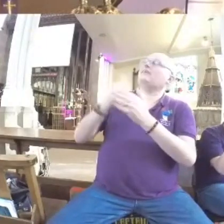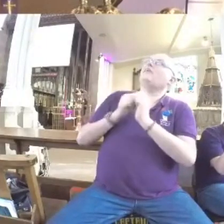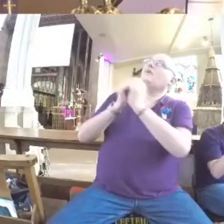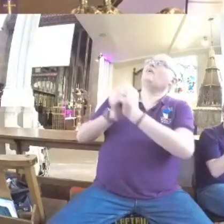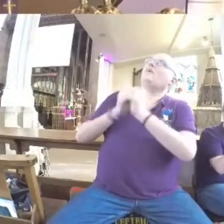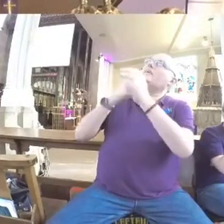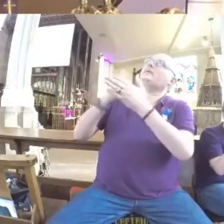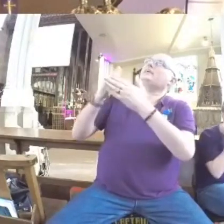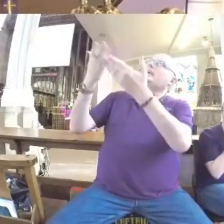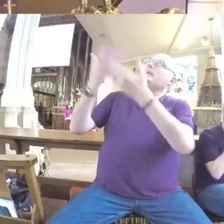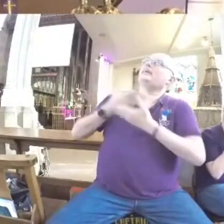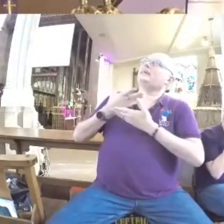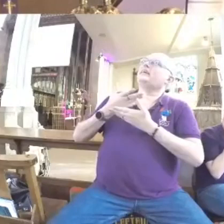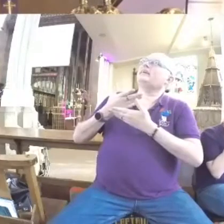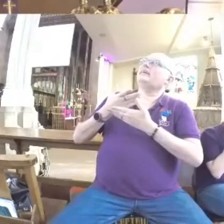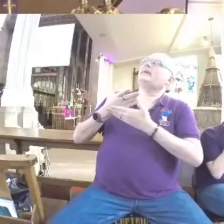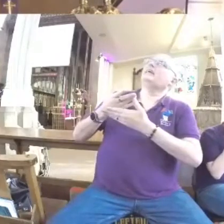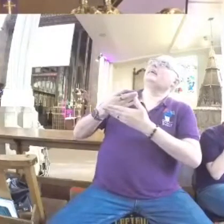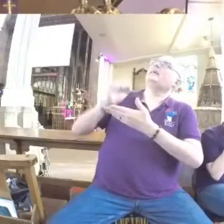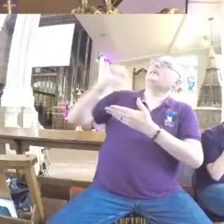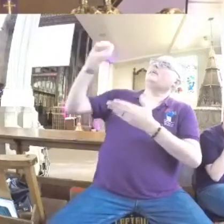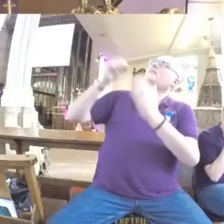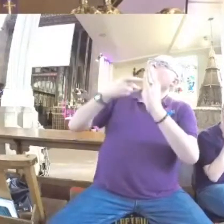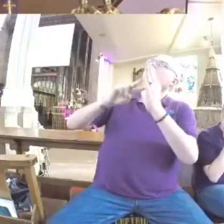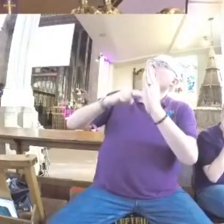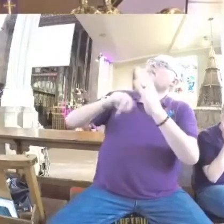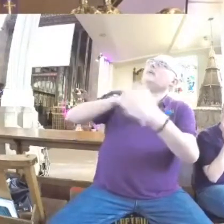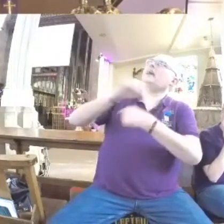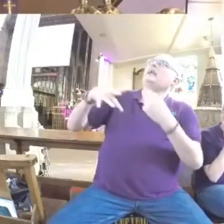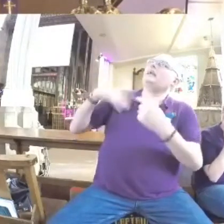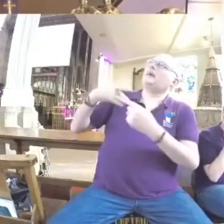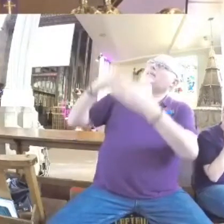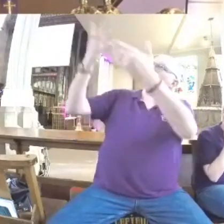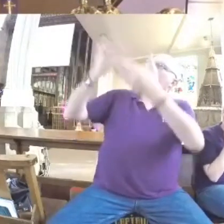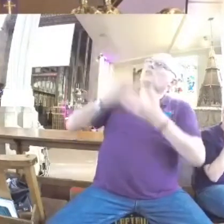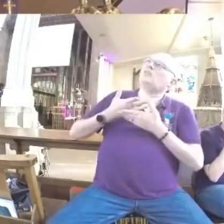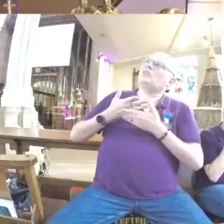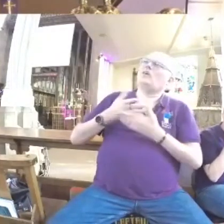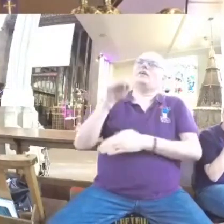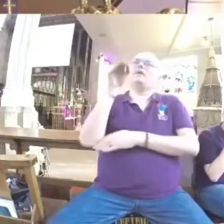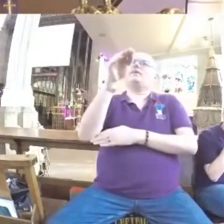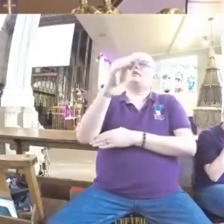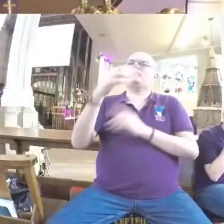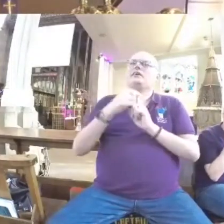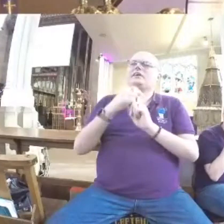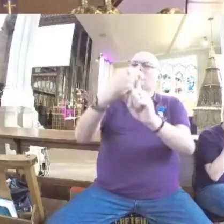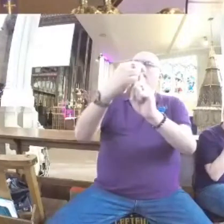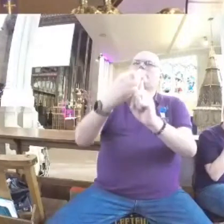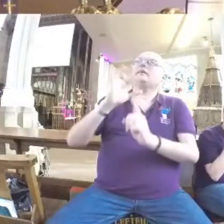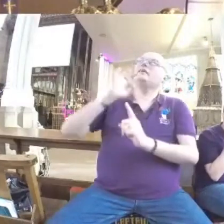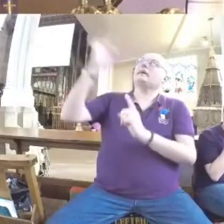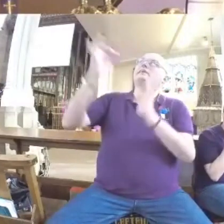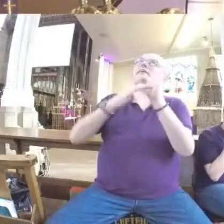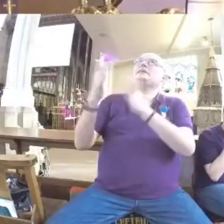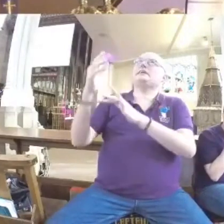Father, reveal to us the plan that you have for our lives and guide us on the right path. We ask this in the name of Jesus